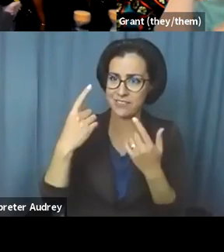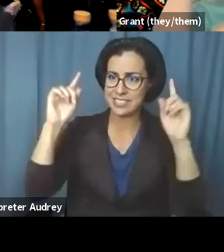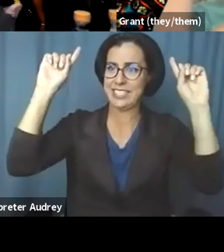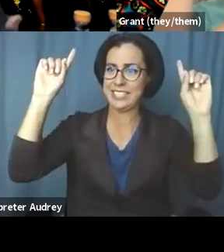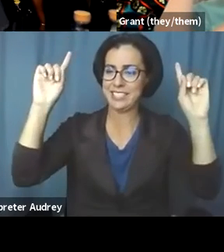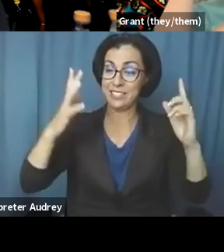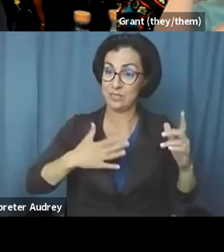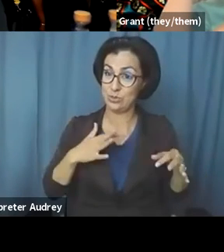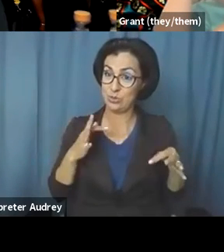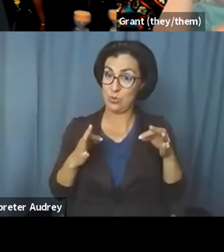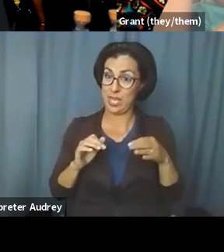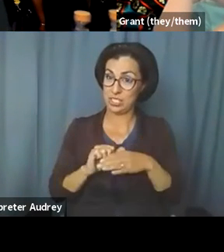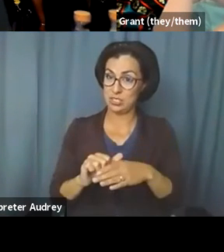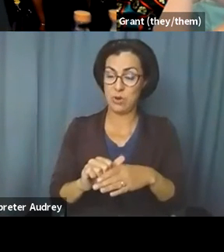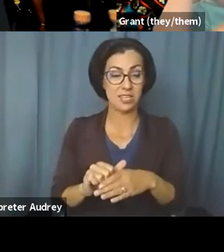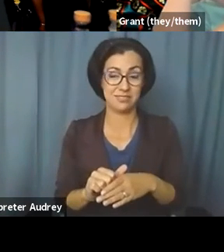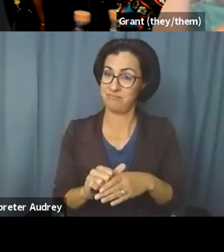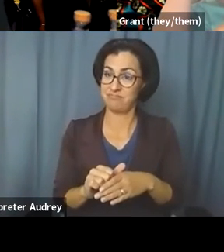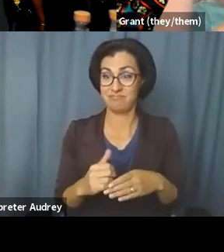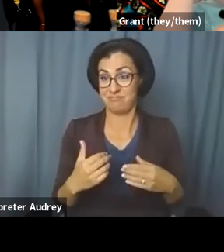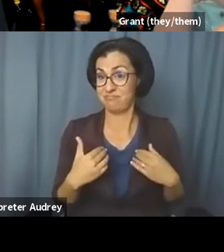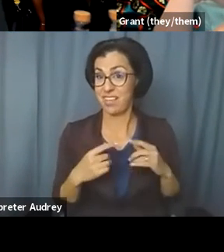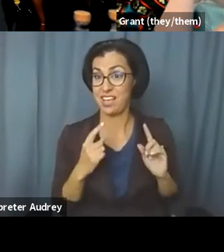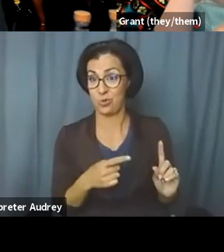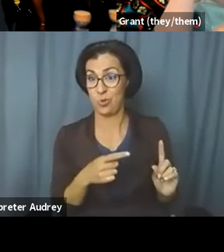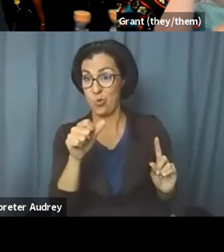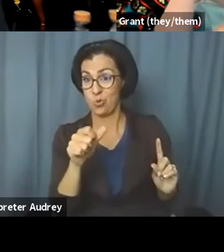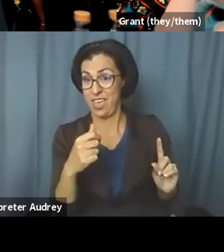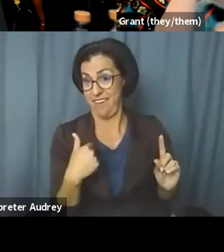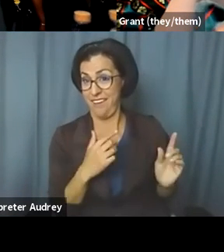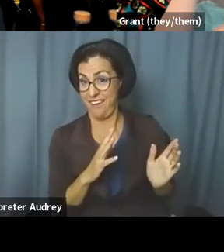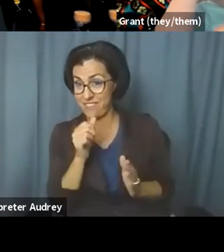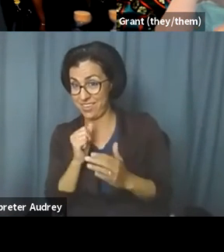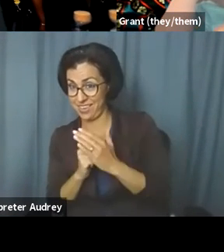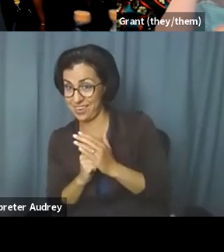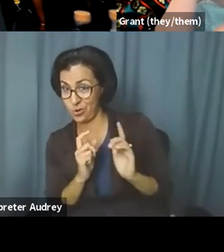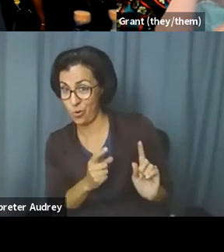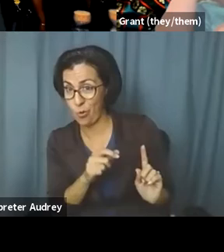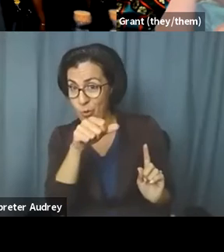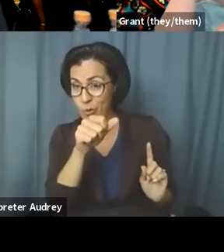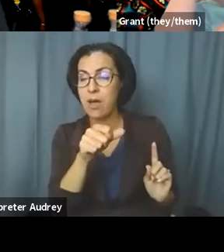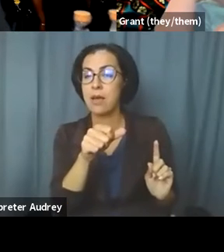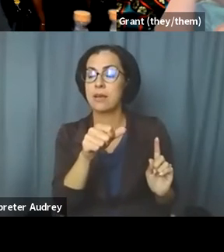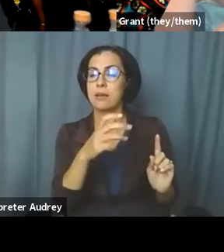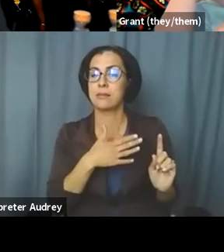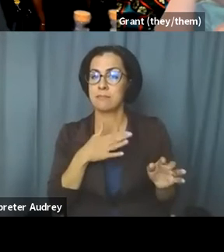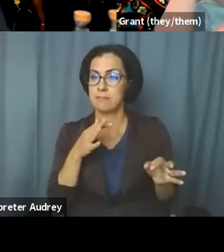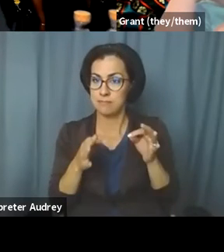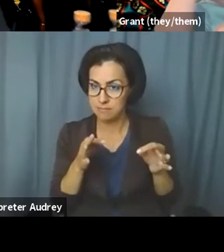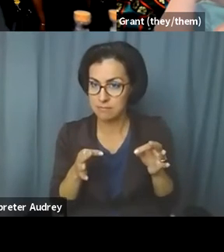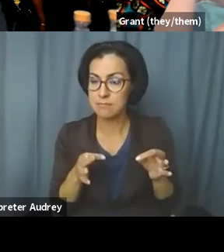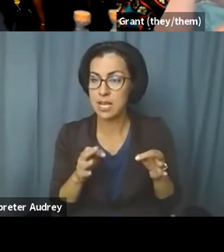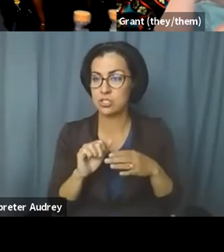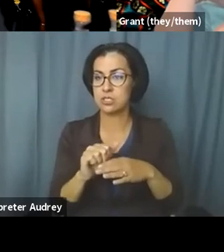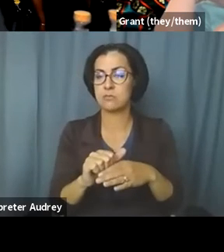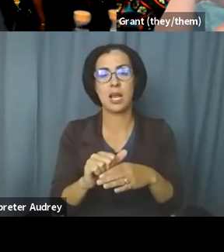is, it's got an agenda. My justice practice has an agenda. My justice practice is also, um, it lives